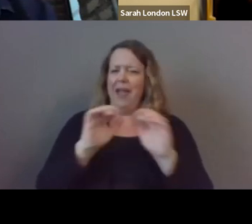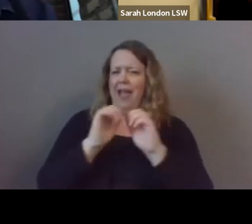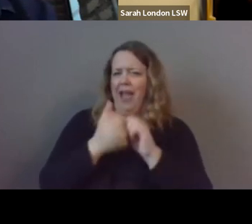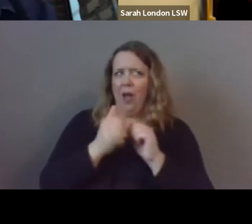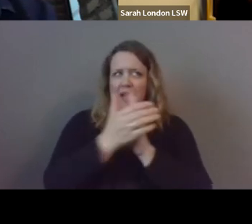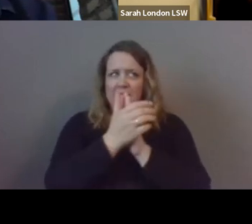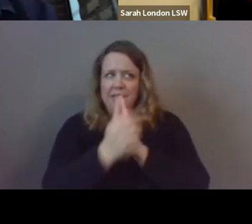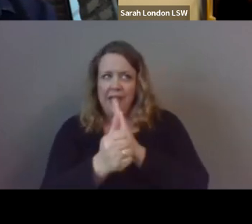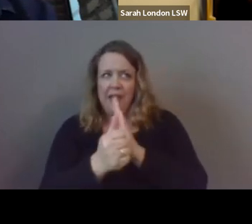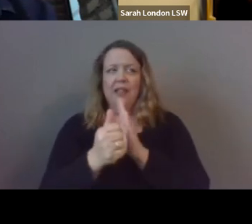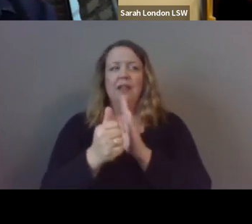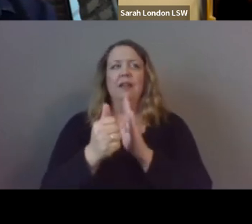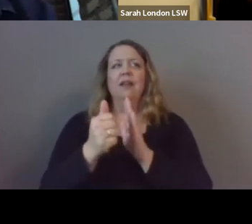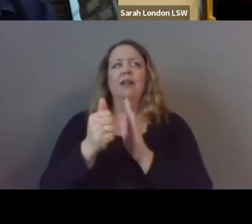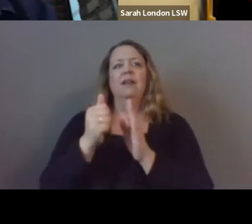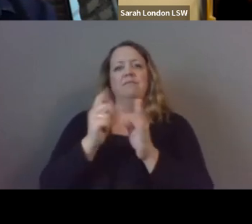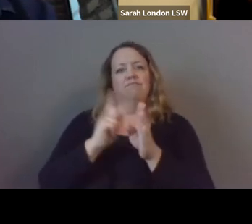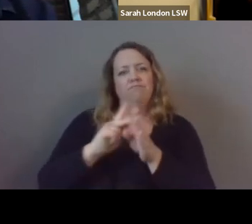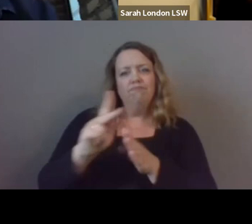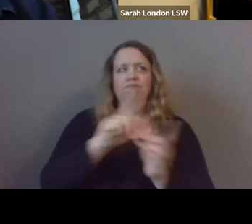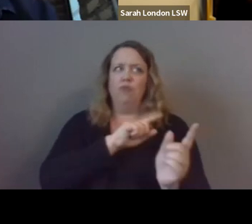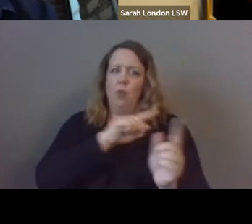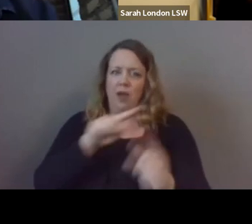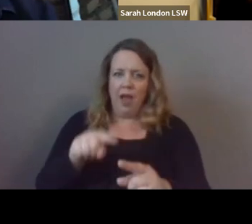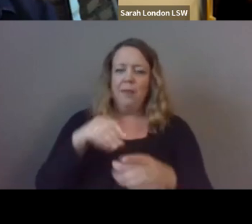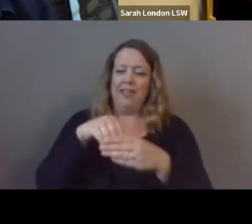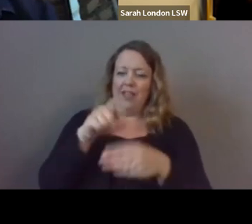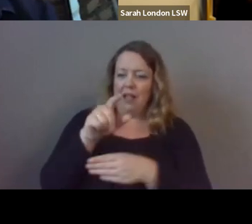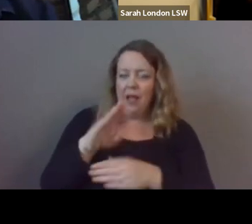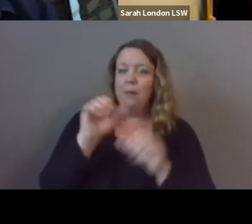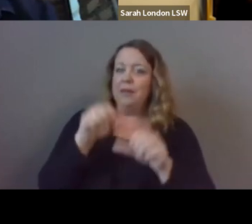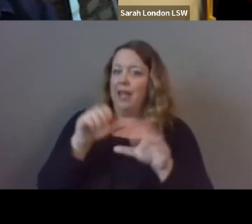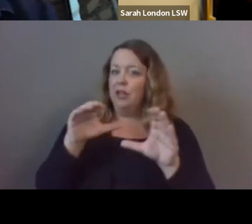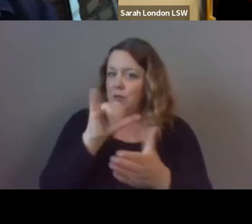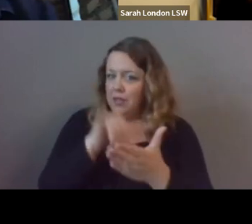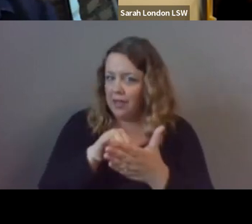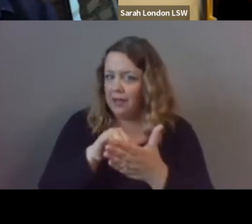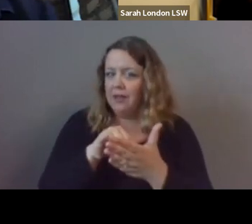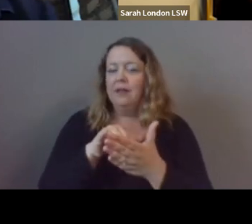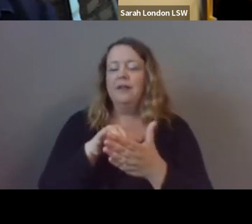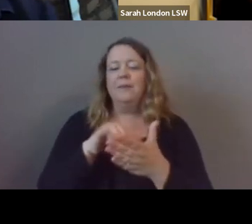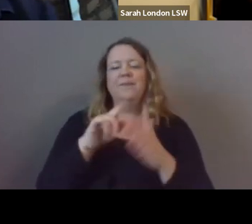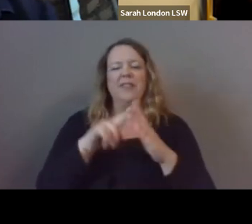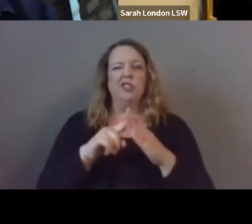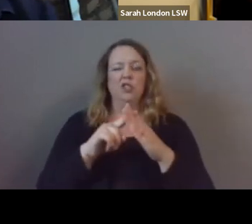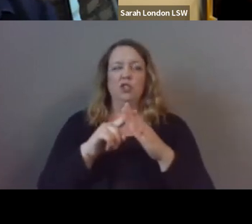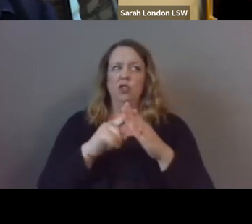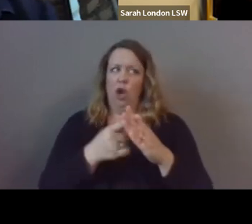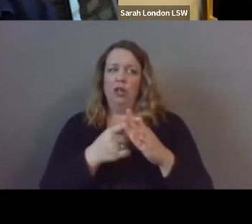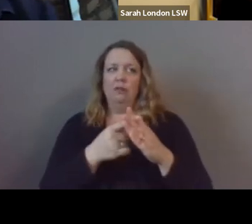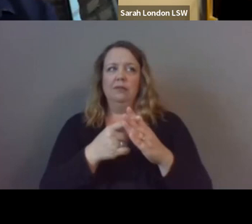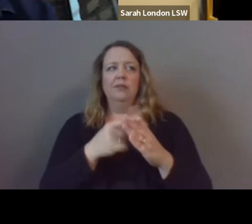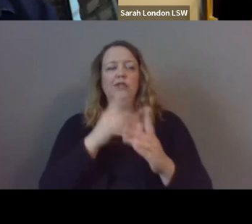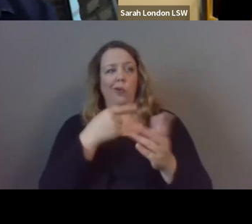talents in in the clubs to really be able to do that and that started a bigger conversation with our state